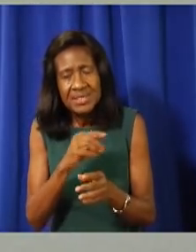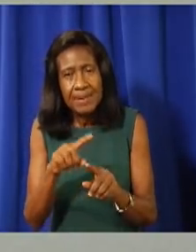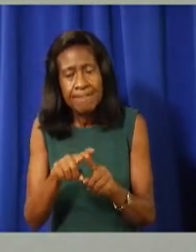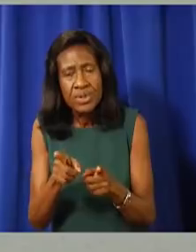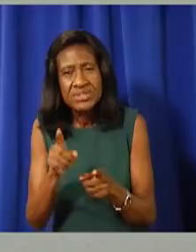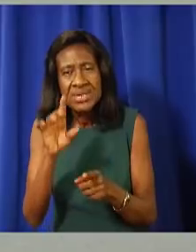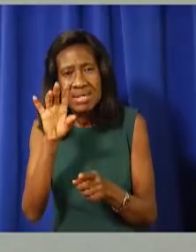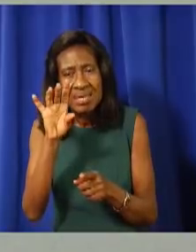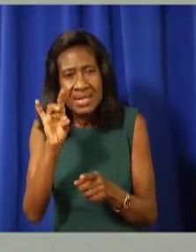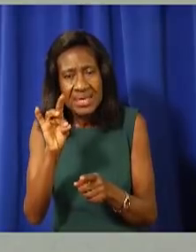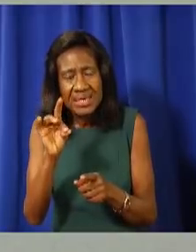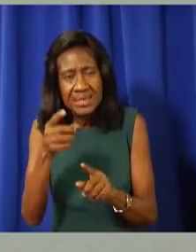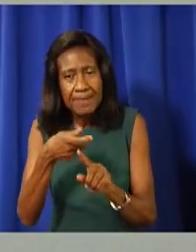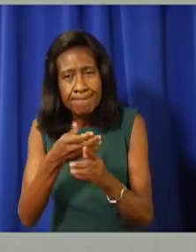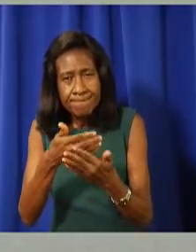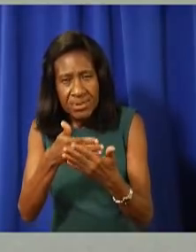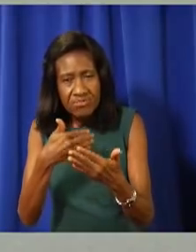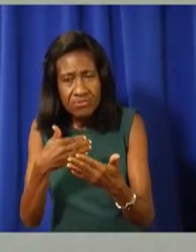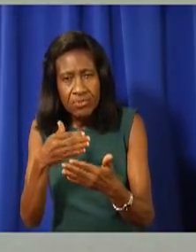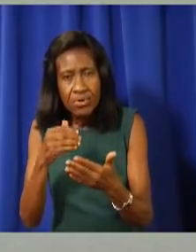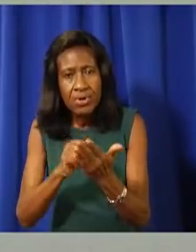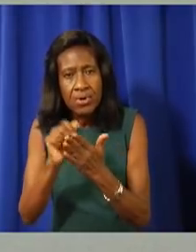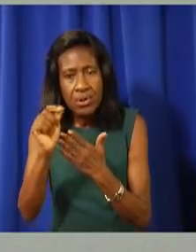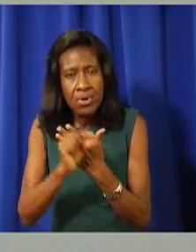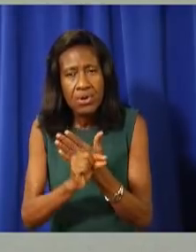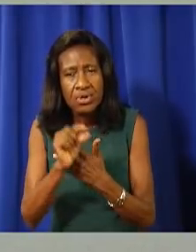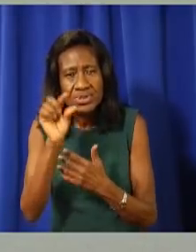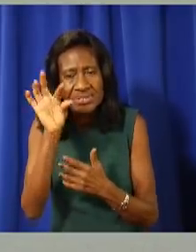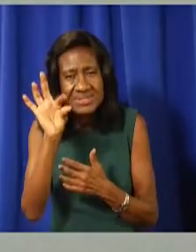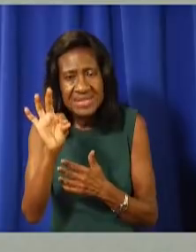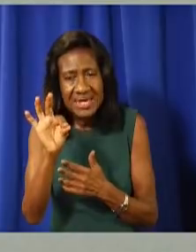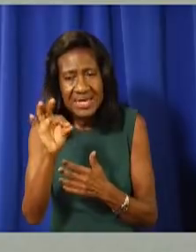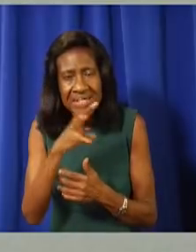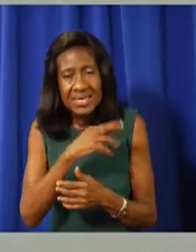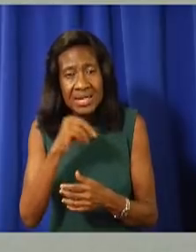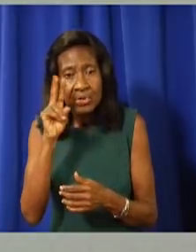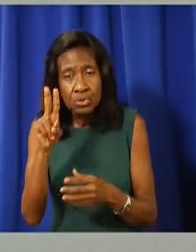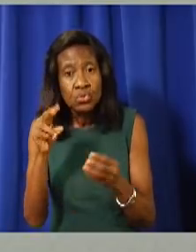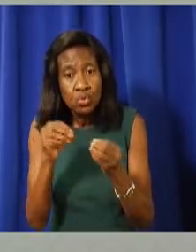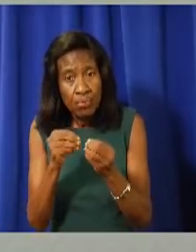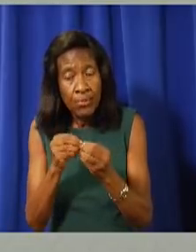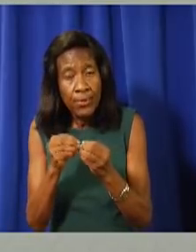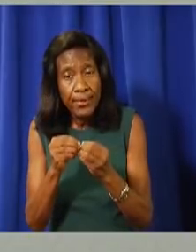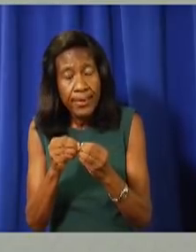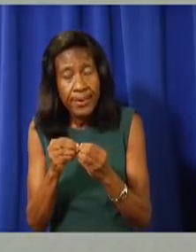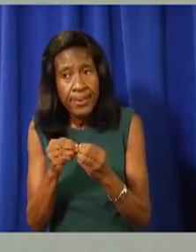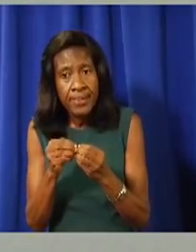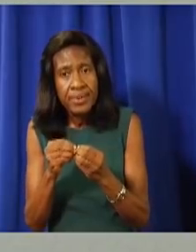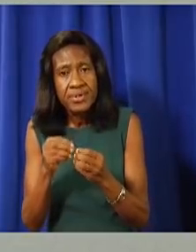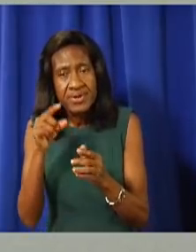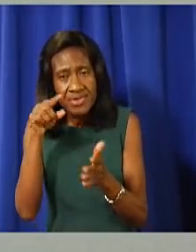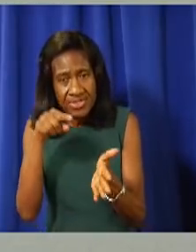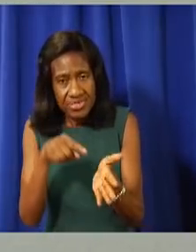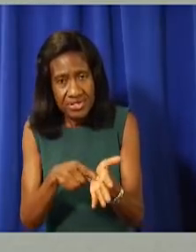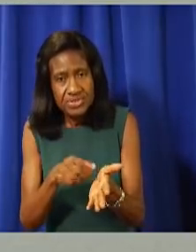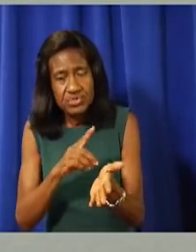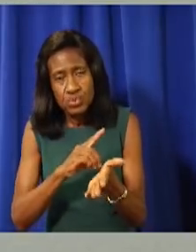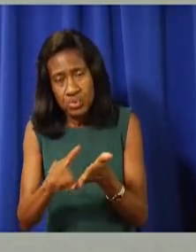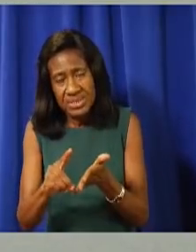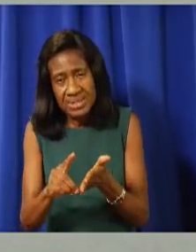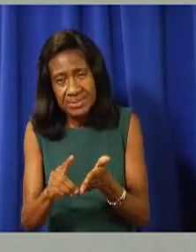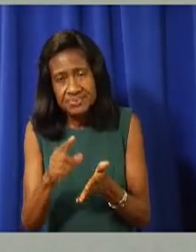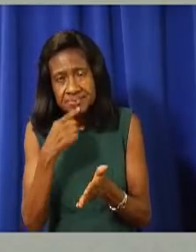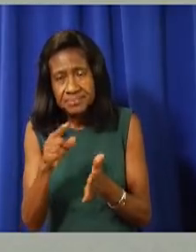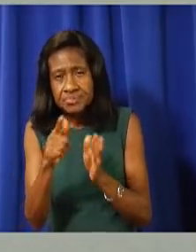And I know that two specific cases have been referred this week to the DPP. And just worth reminding everybody that, you know, the current